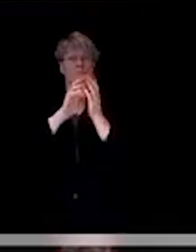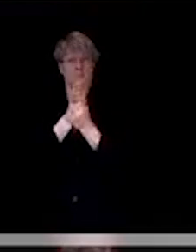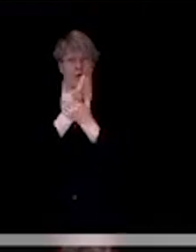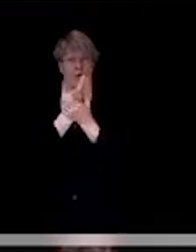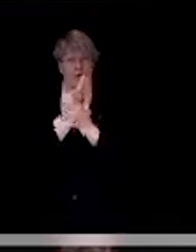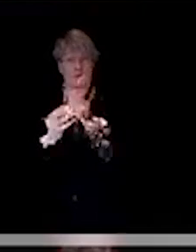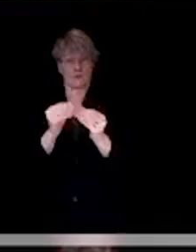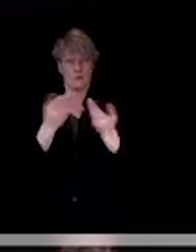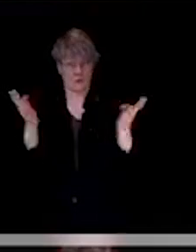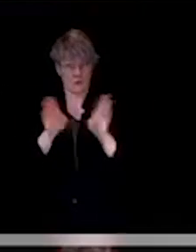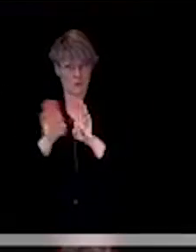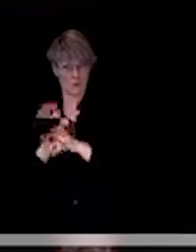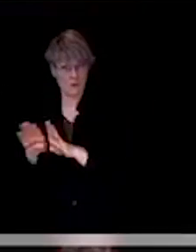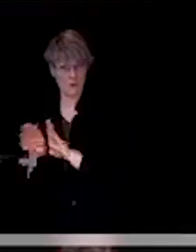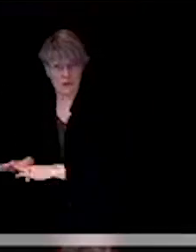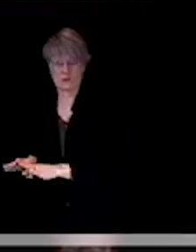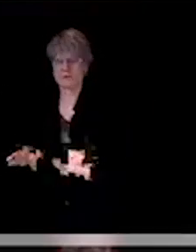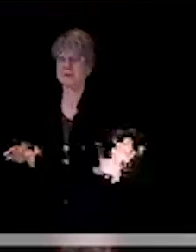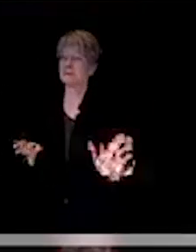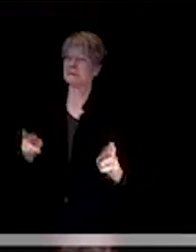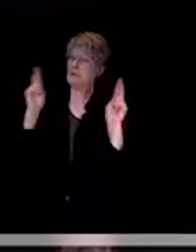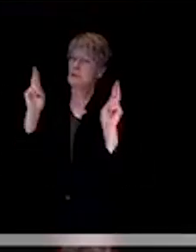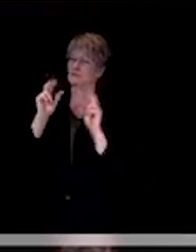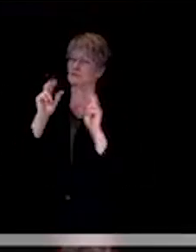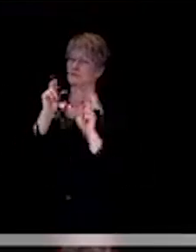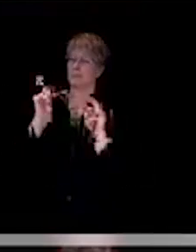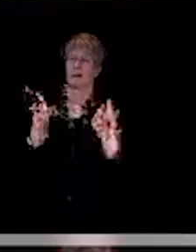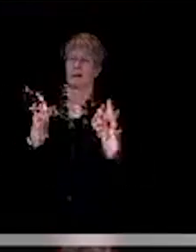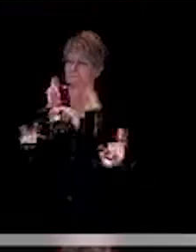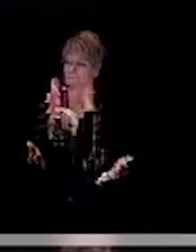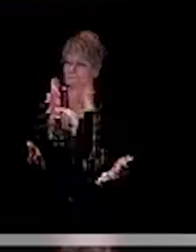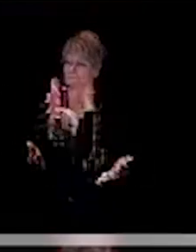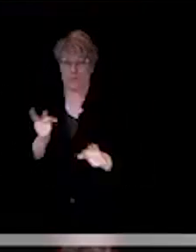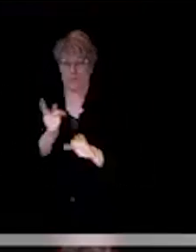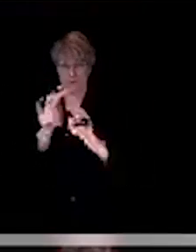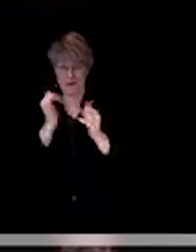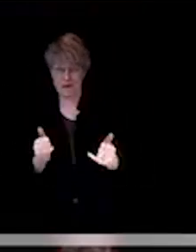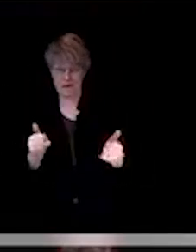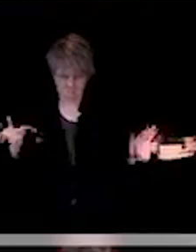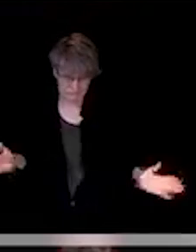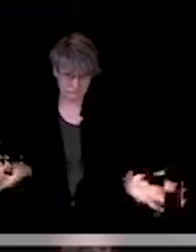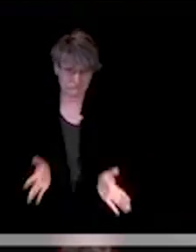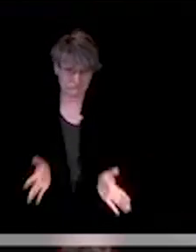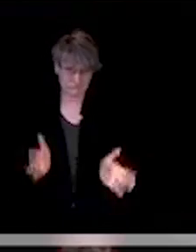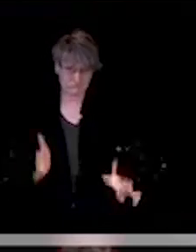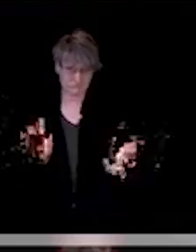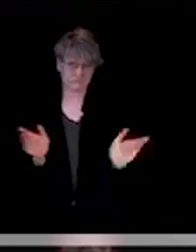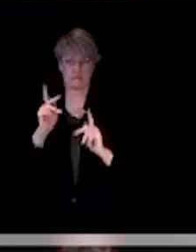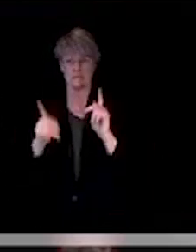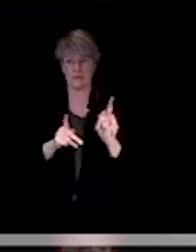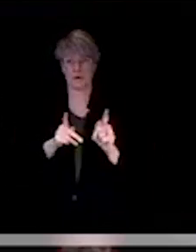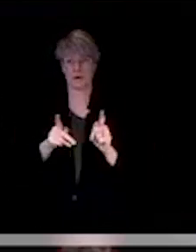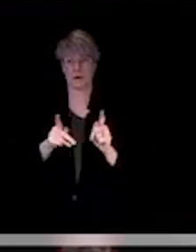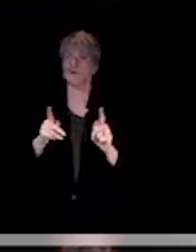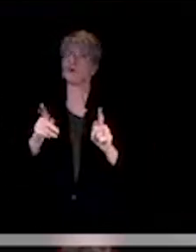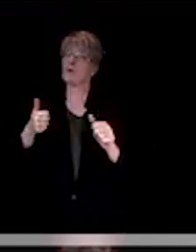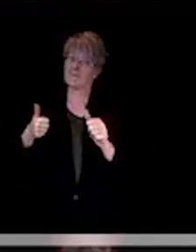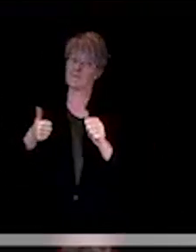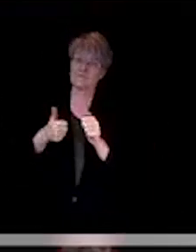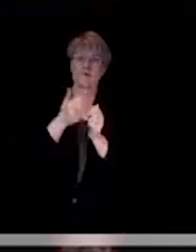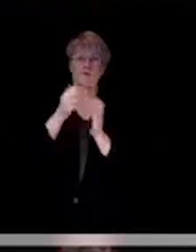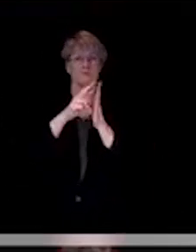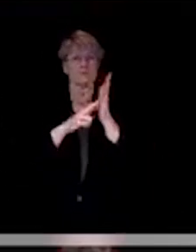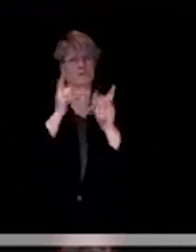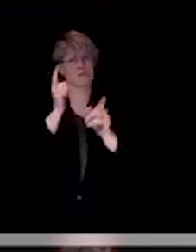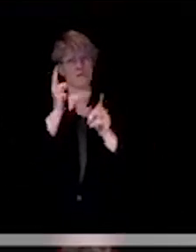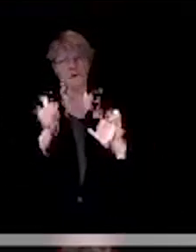So, we're hoping we don't get to that point. So, that's why we are encouraging people right now to do everything that they can to do their part to make sure that we keep